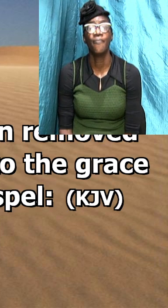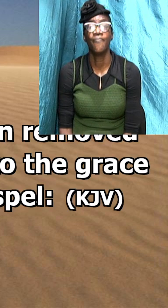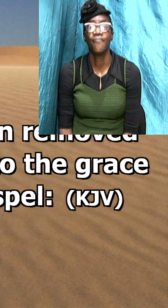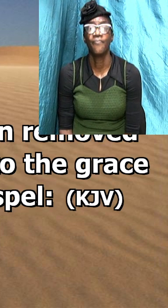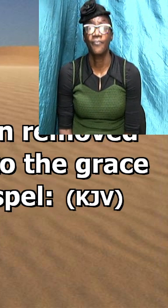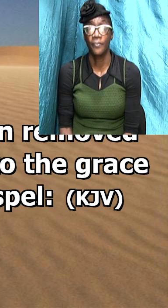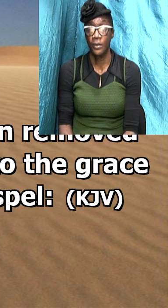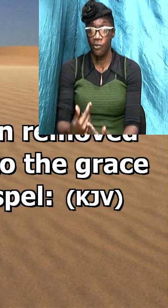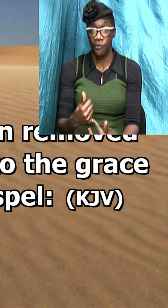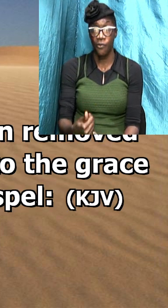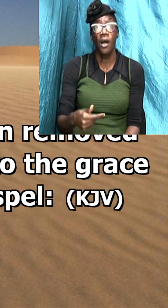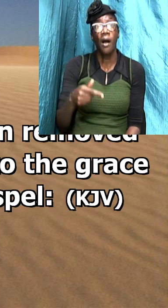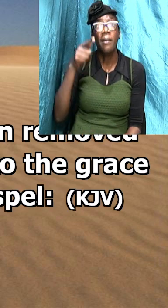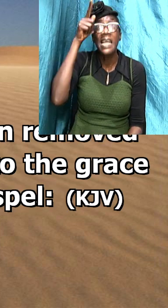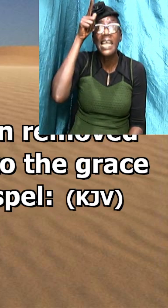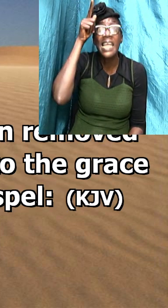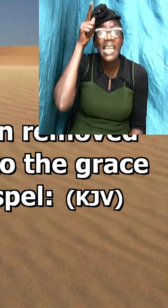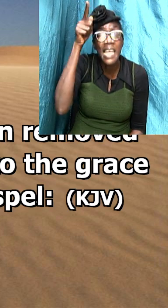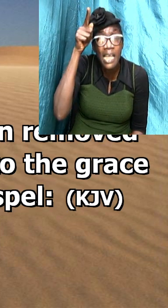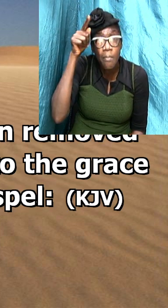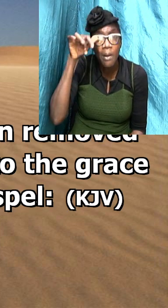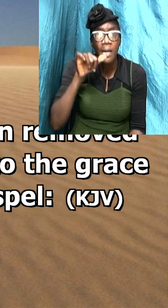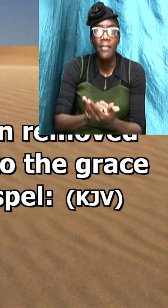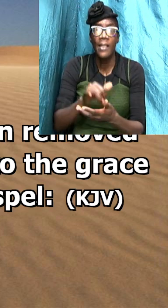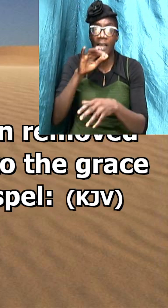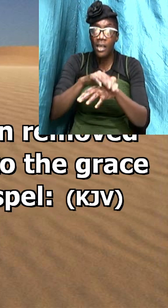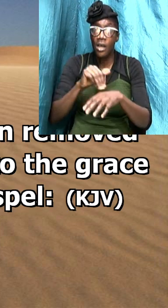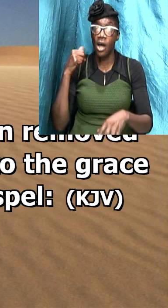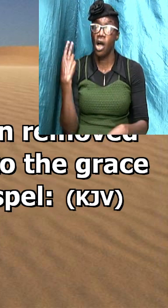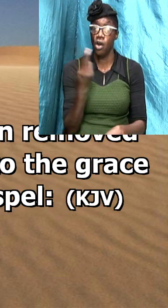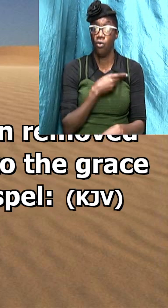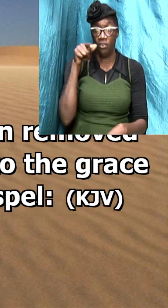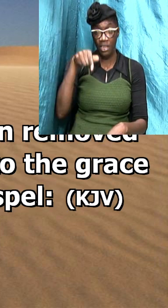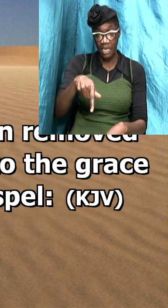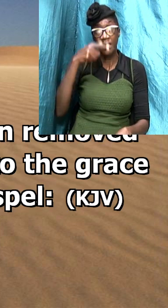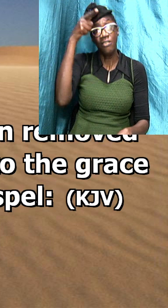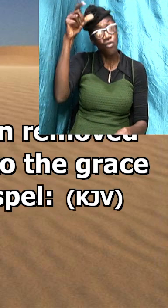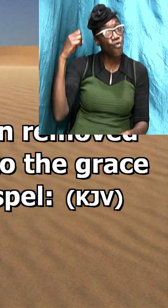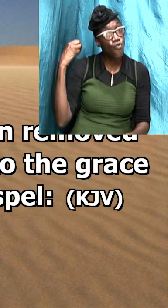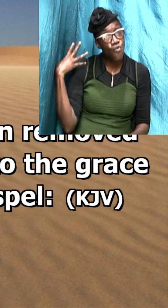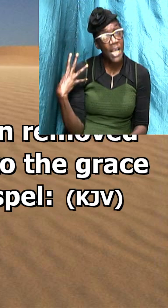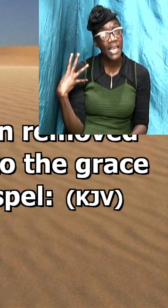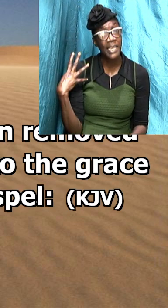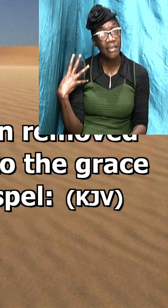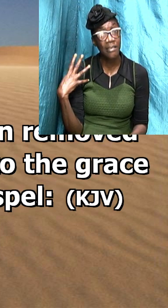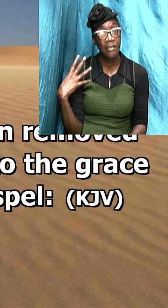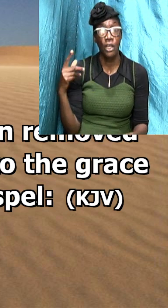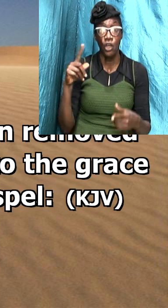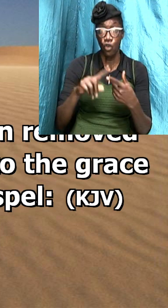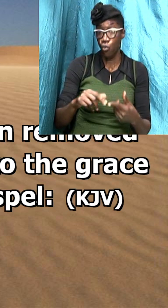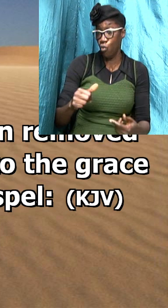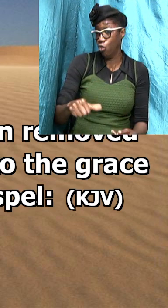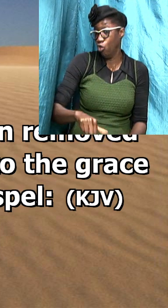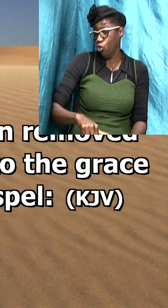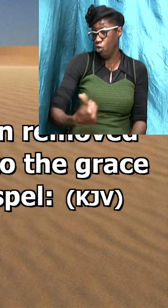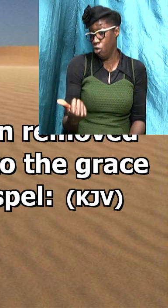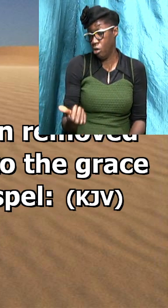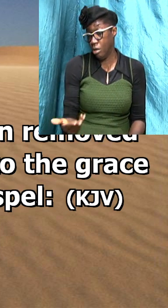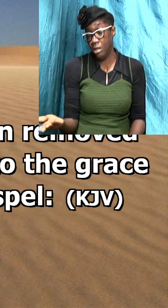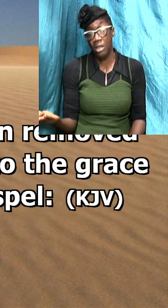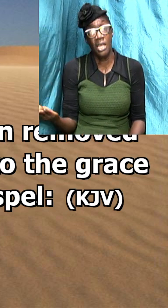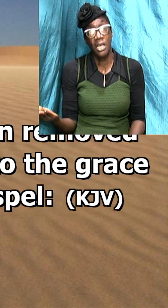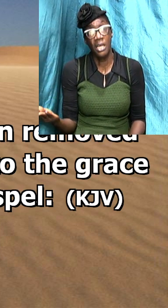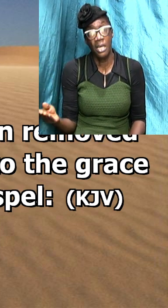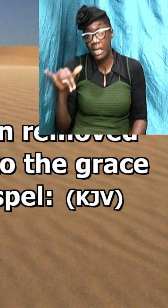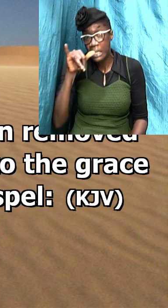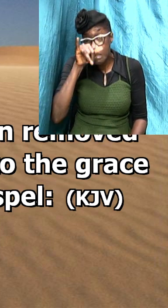from him that called us into his grace and to something else we still